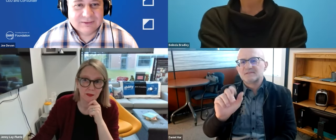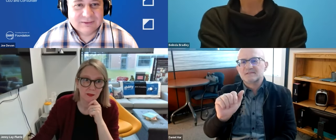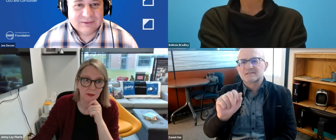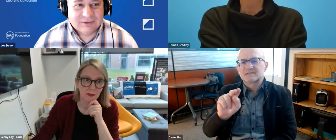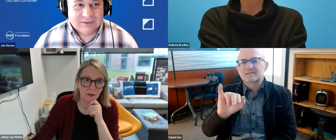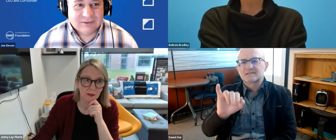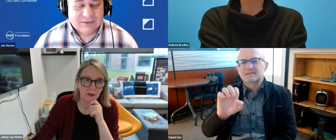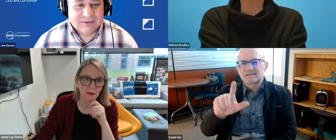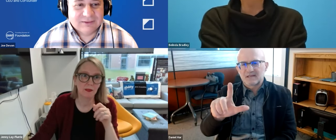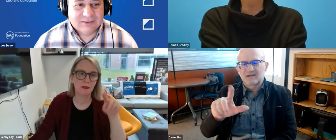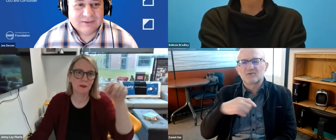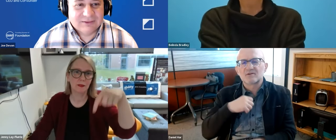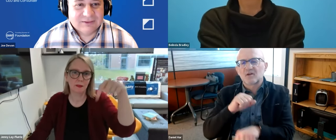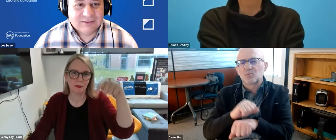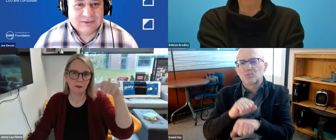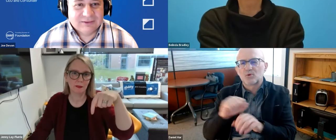Okay.